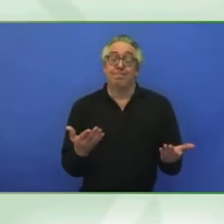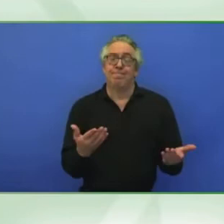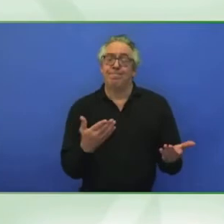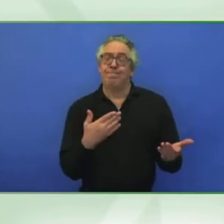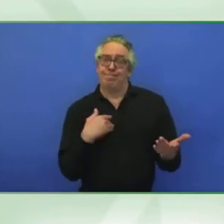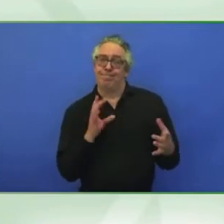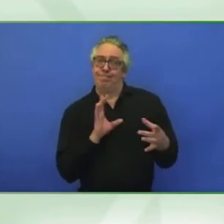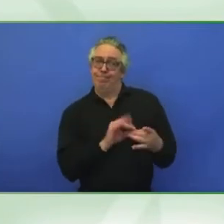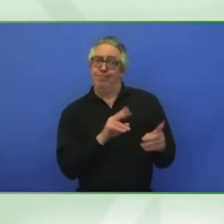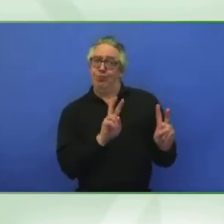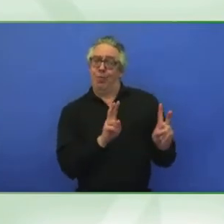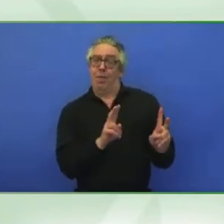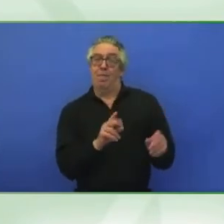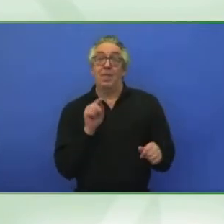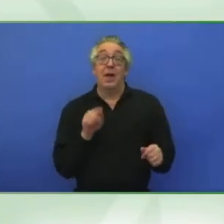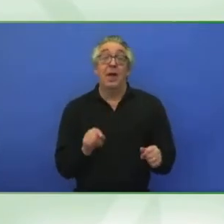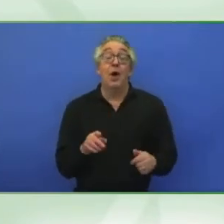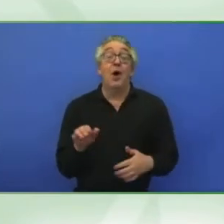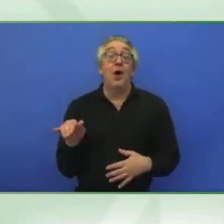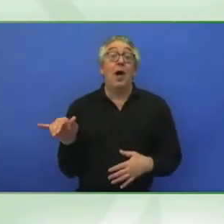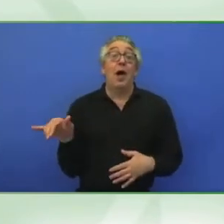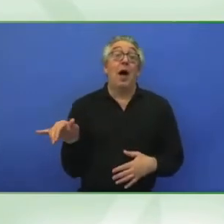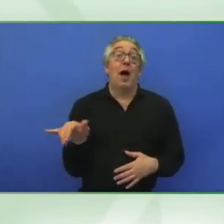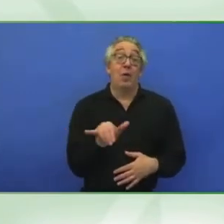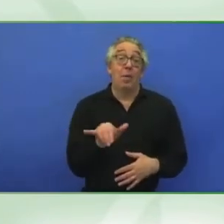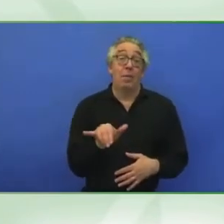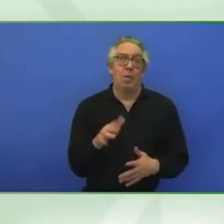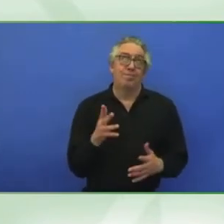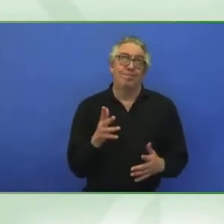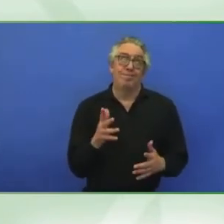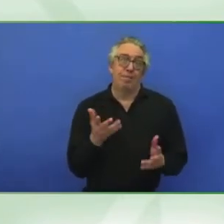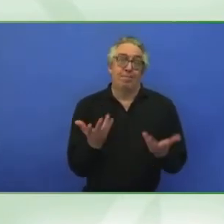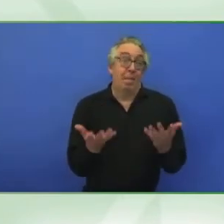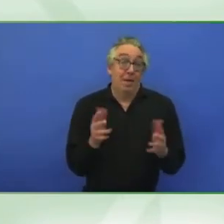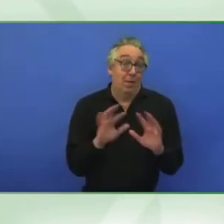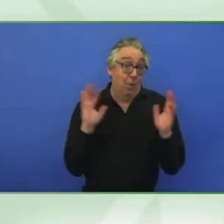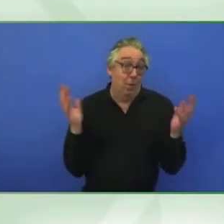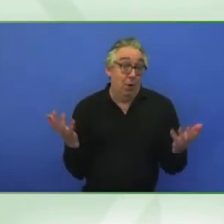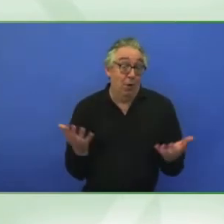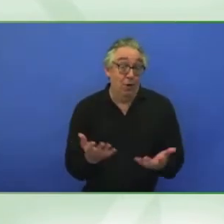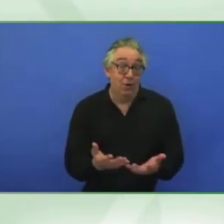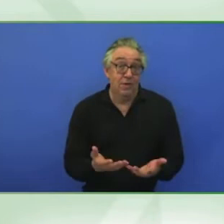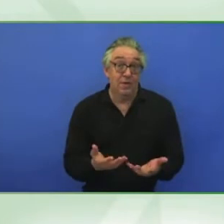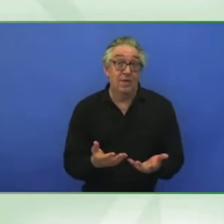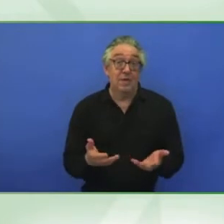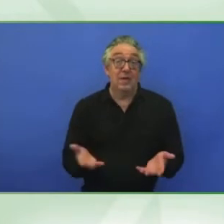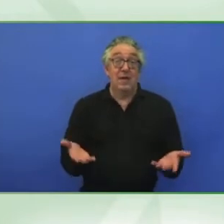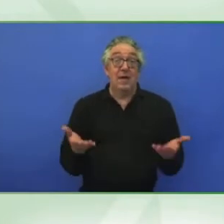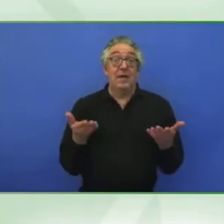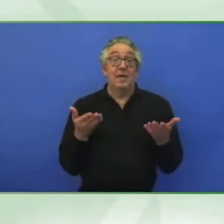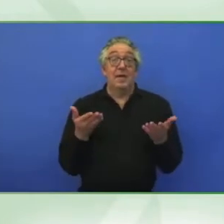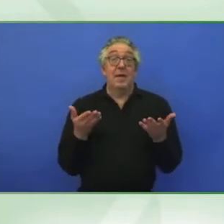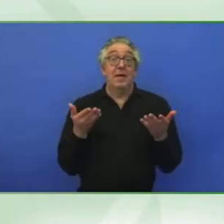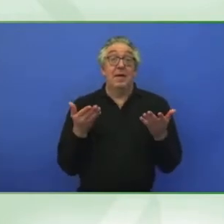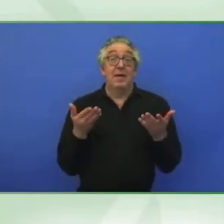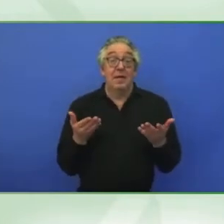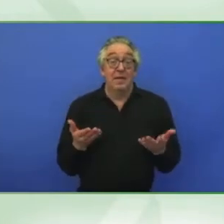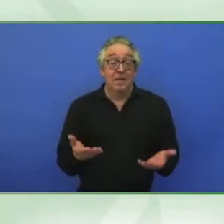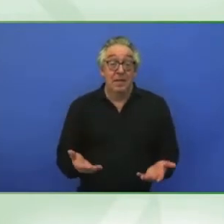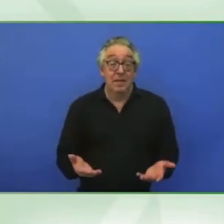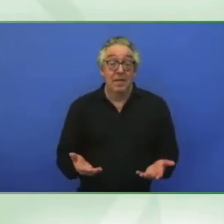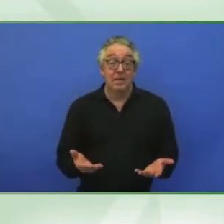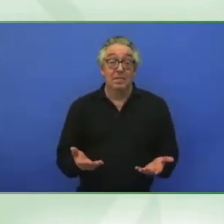in the world in general, there are efforts done, but they're in isolation.